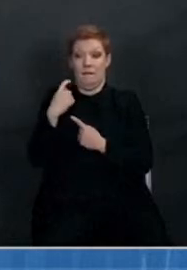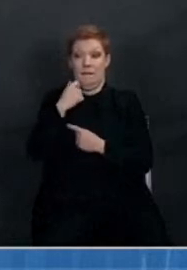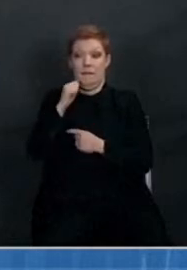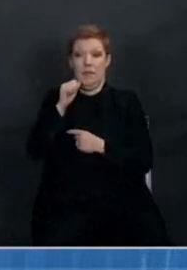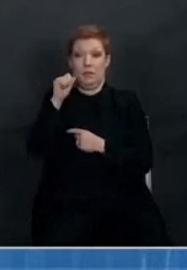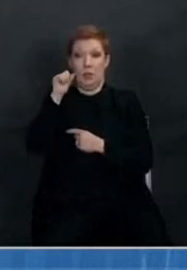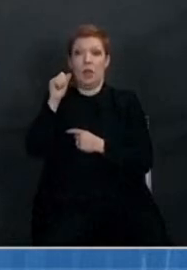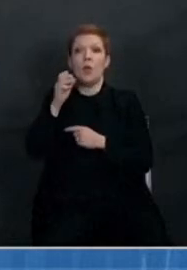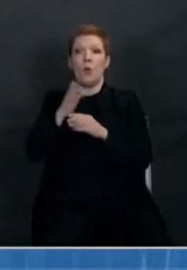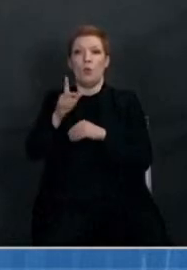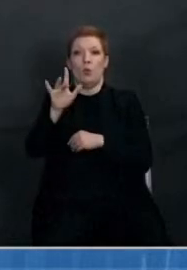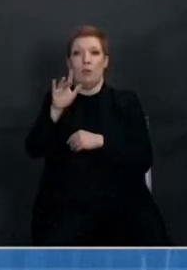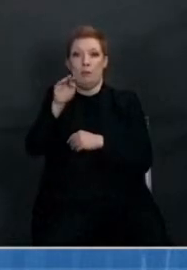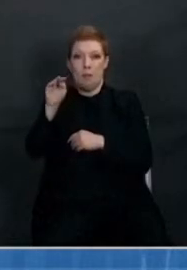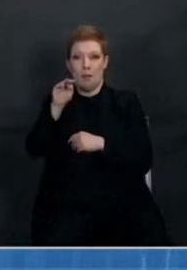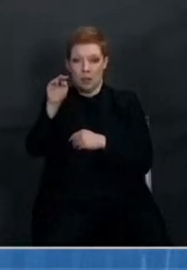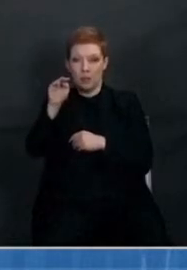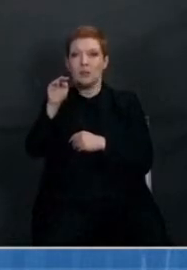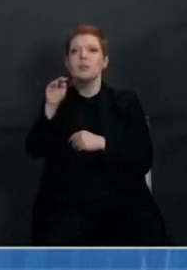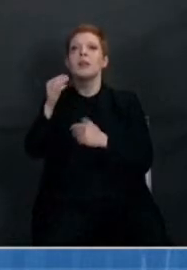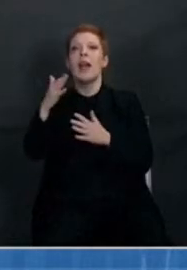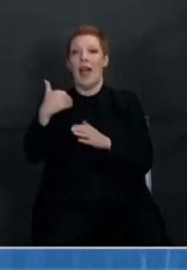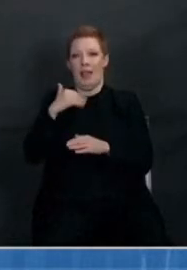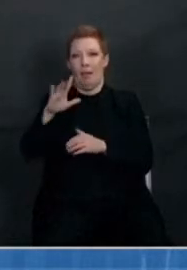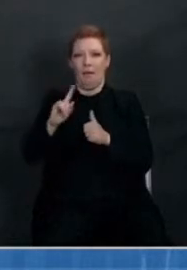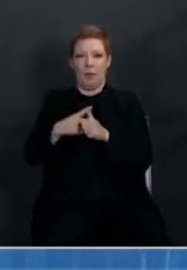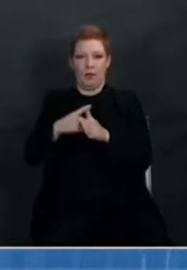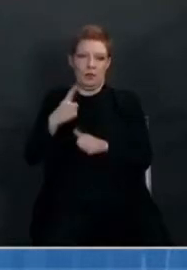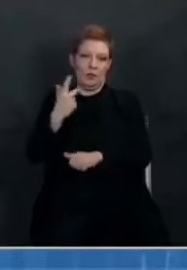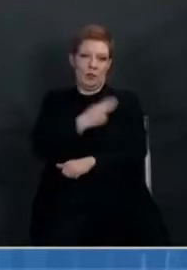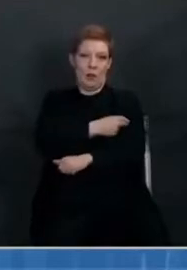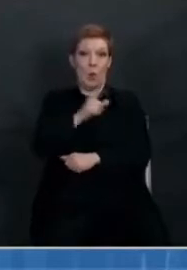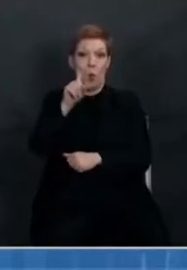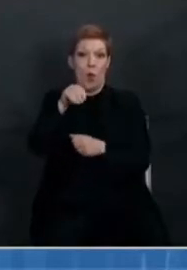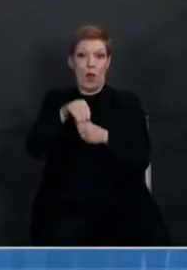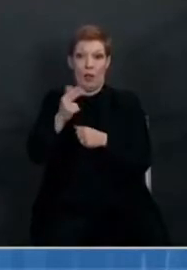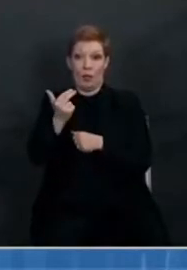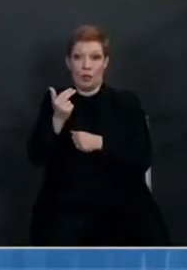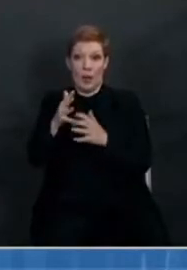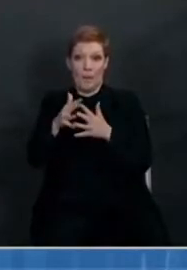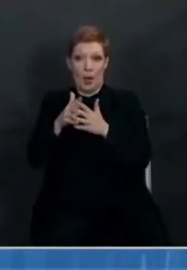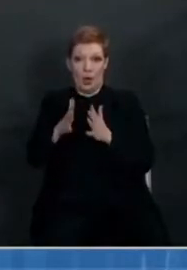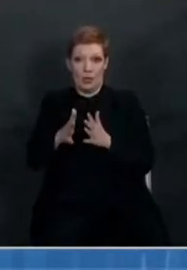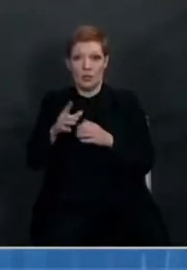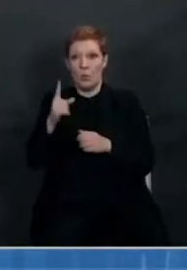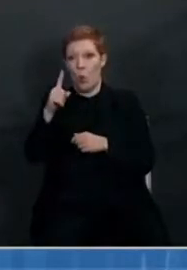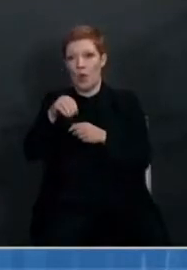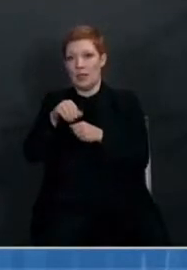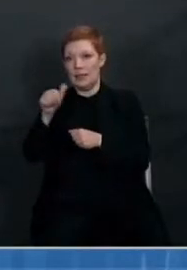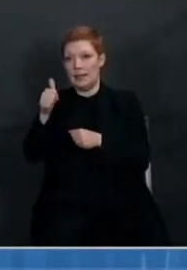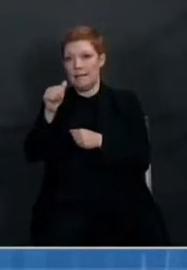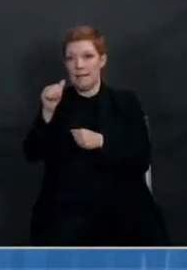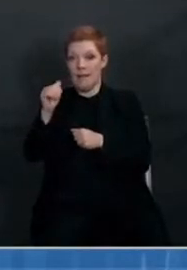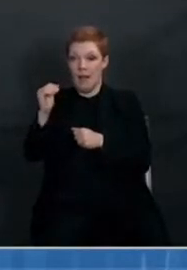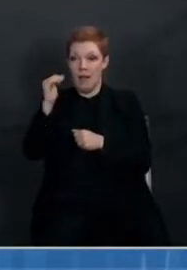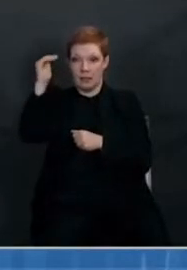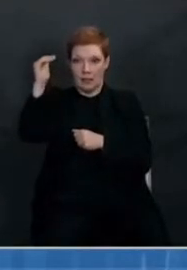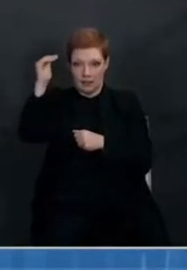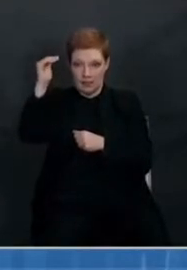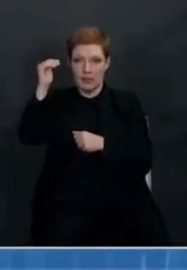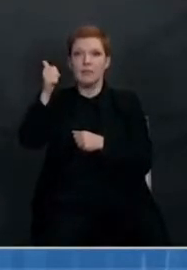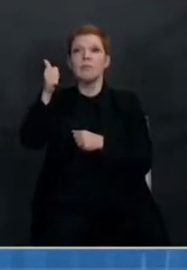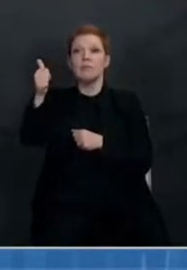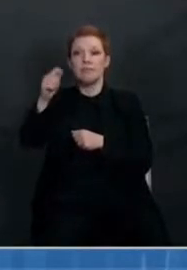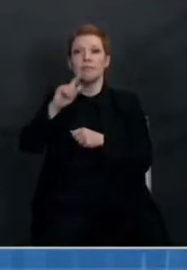least their first shot. That's one in 13 Americans, one in 10 adults. We've talked